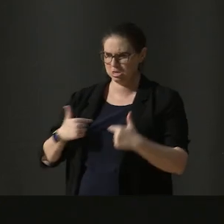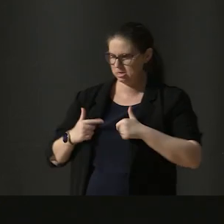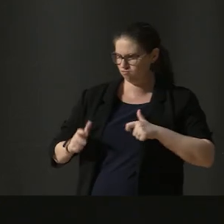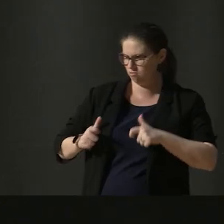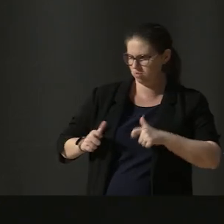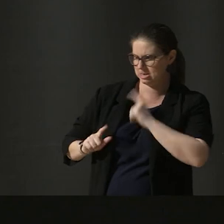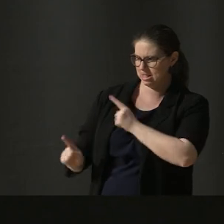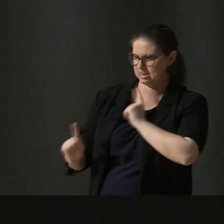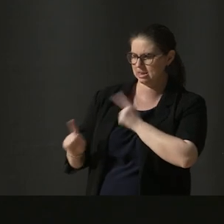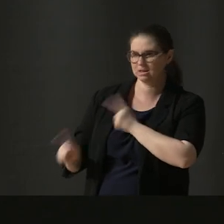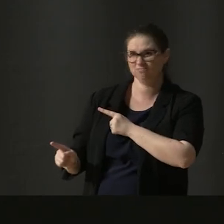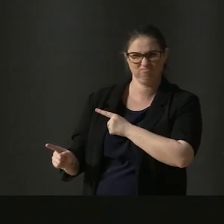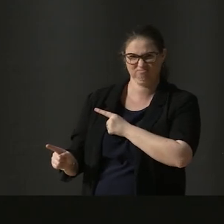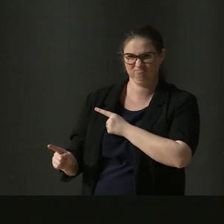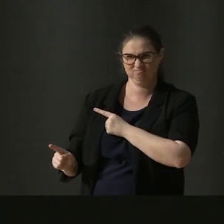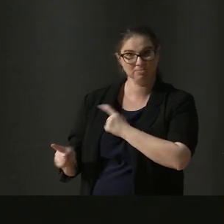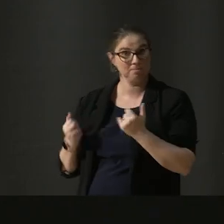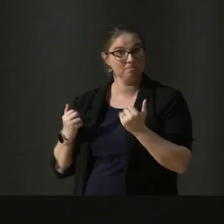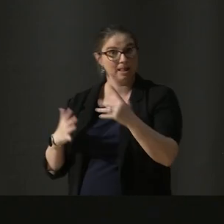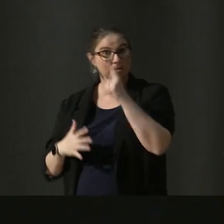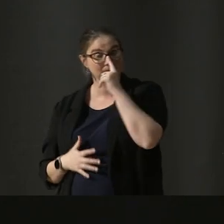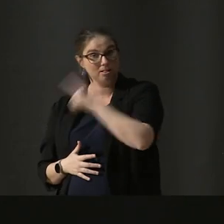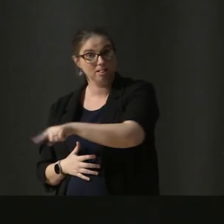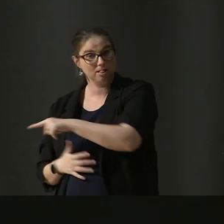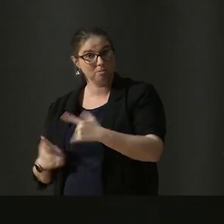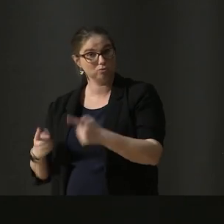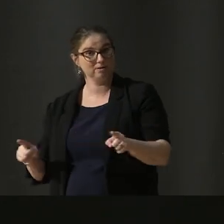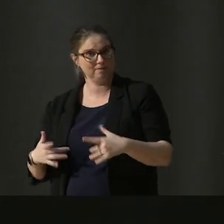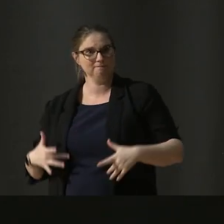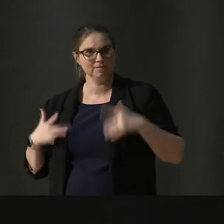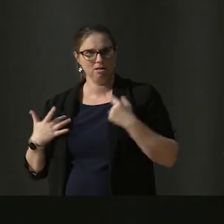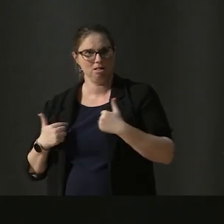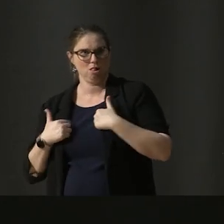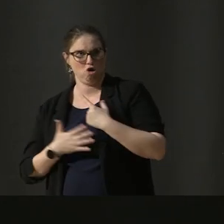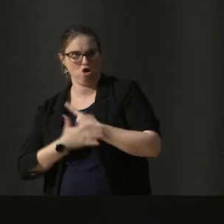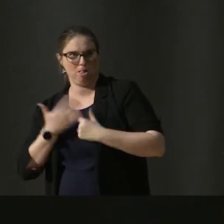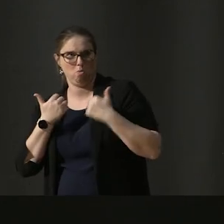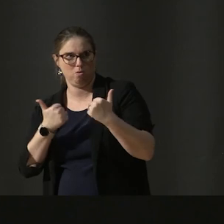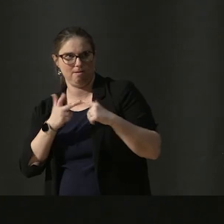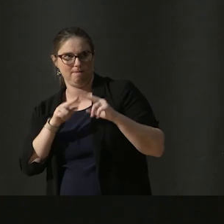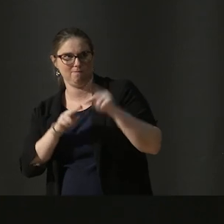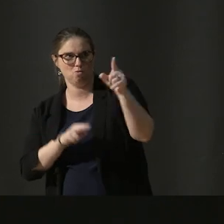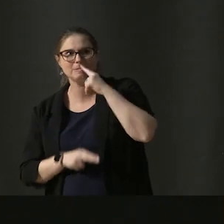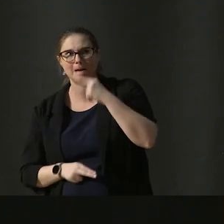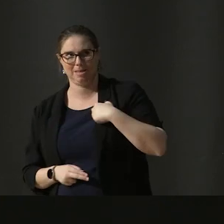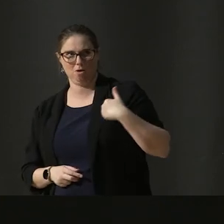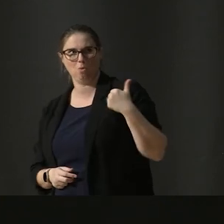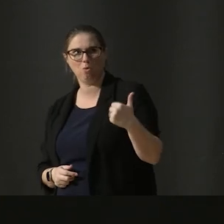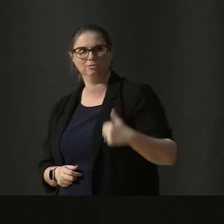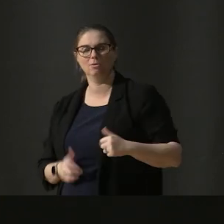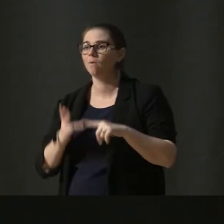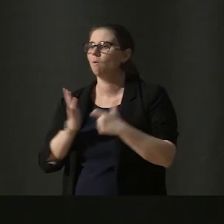stands, many students believe that their worth as a musician can only be dictated by external voices of validation